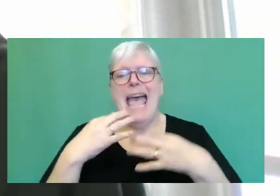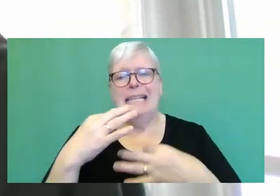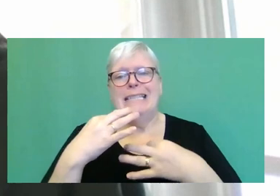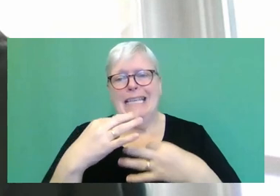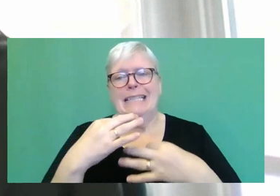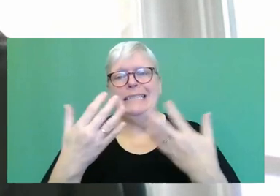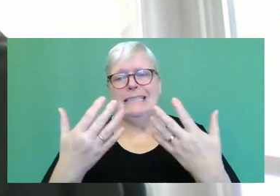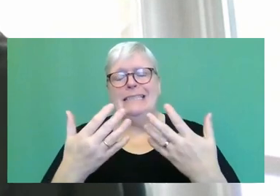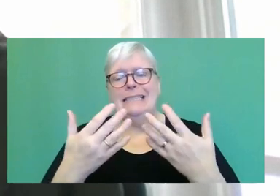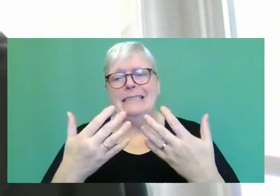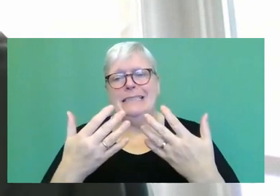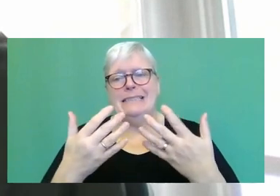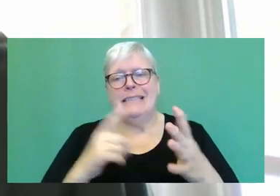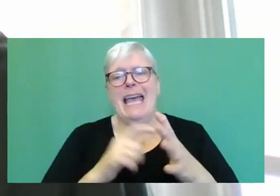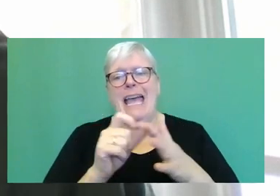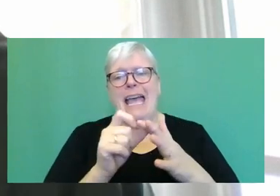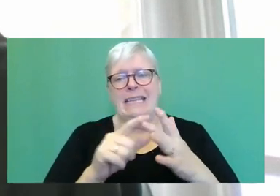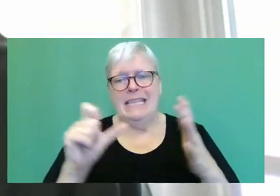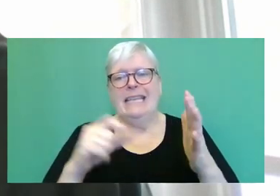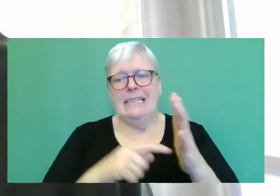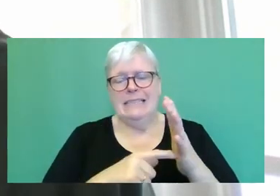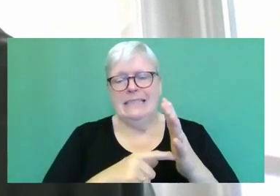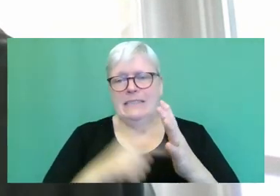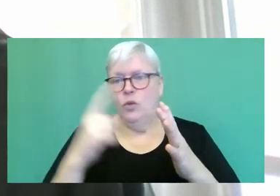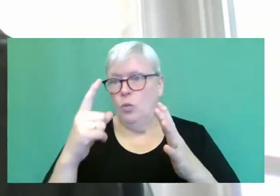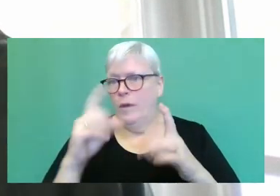So there was one particular